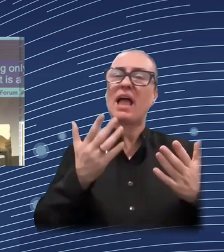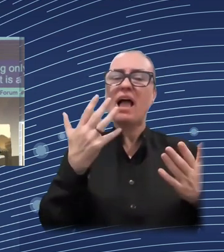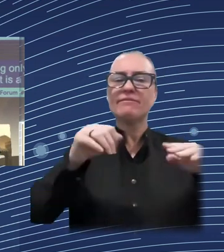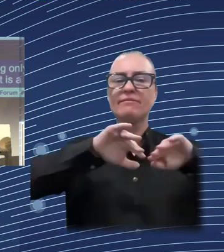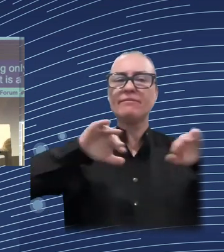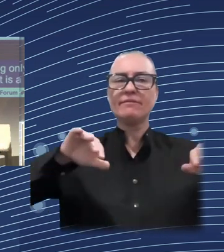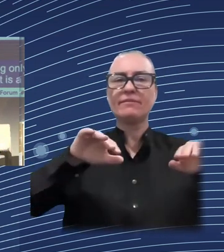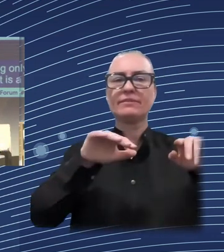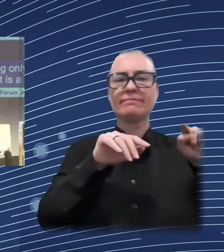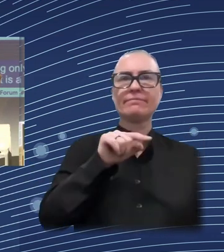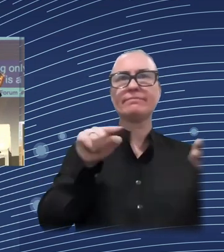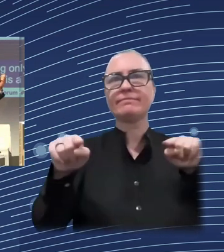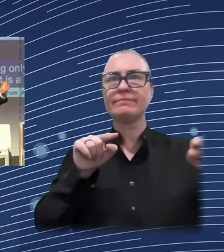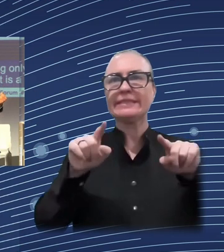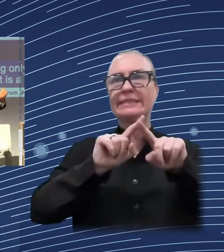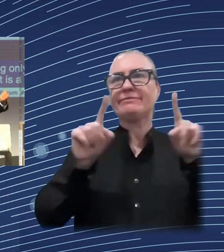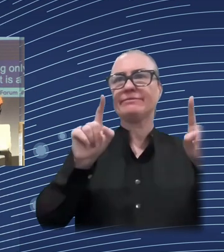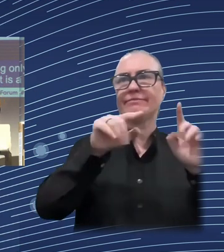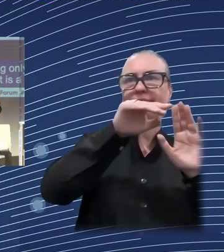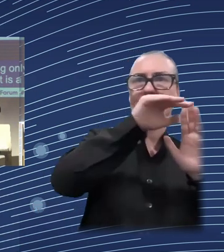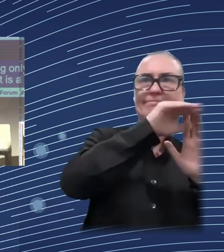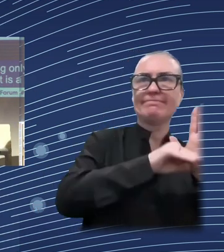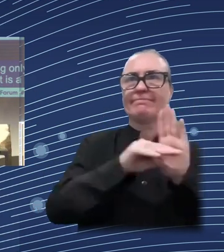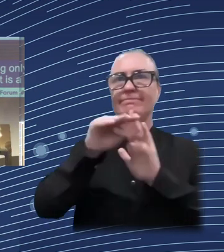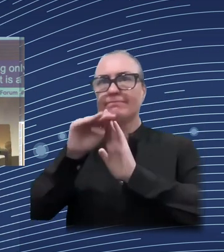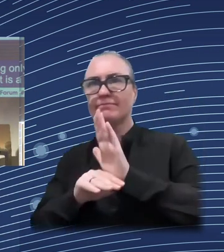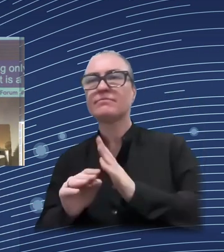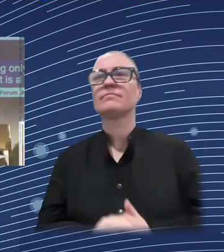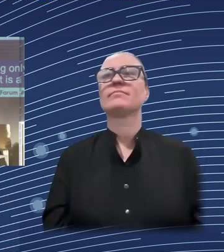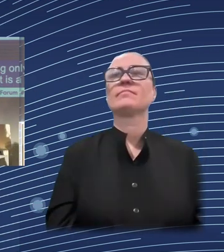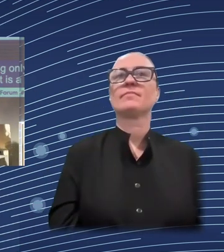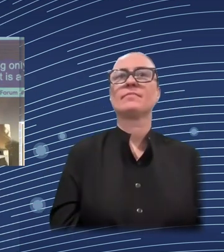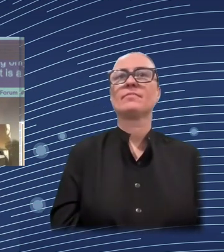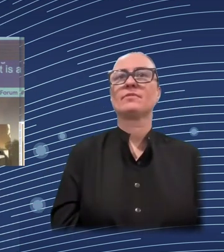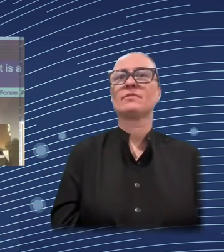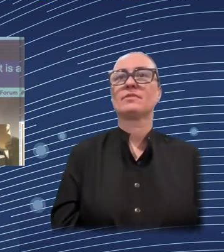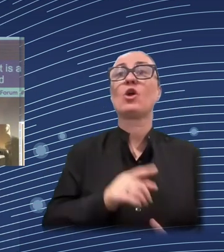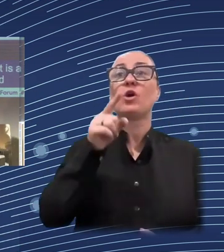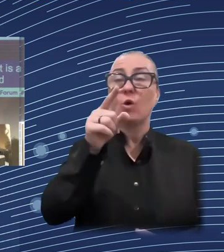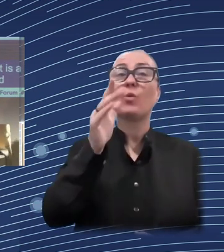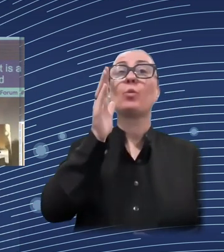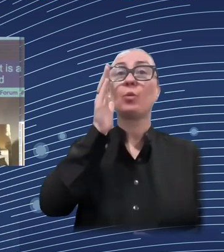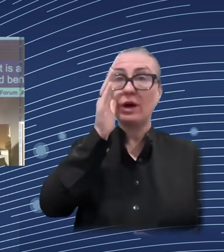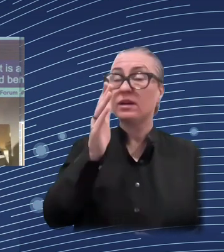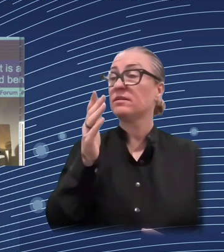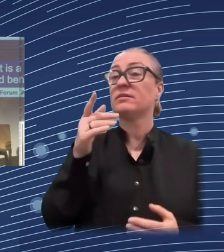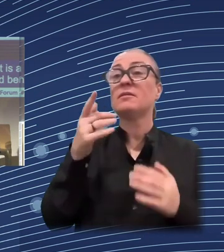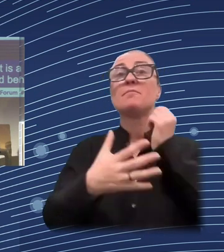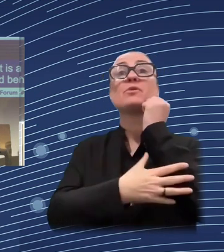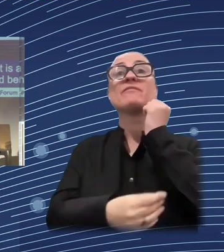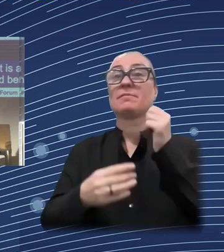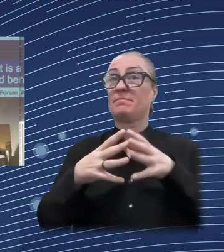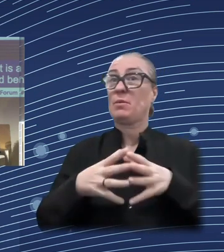message from here is that the current existing tax and benefit system provide a significant buffer.